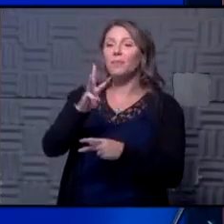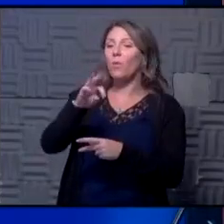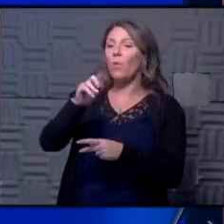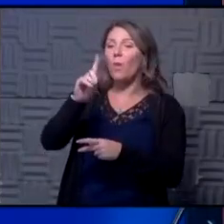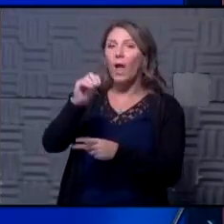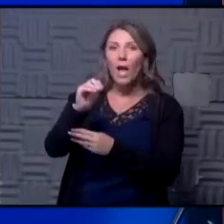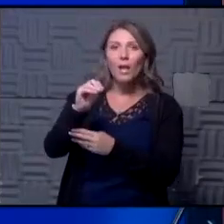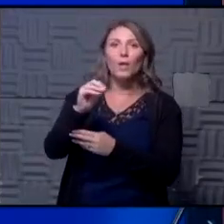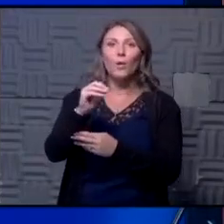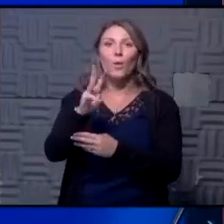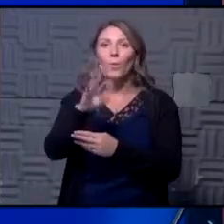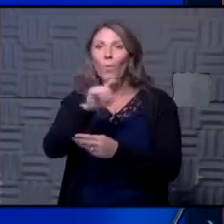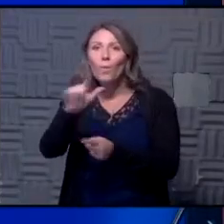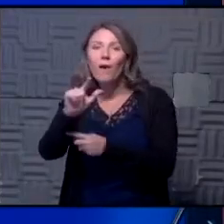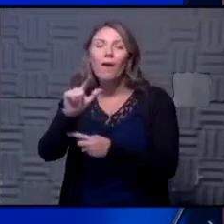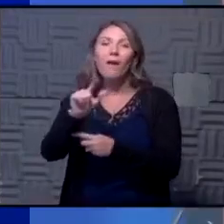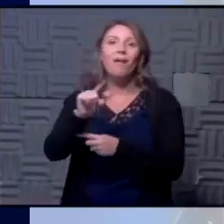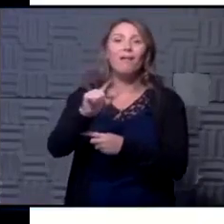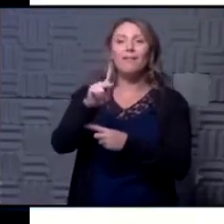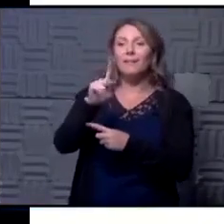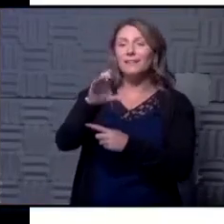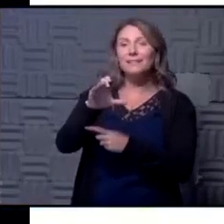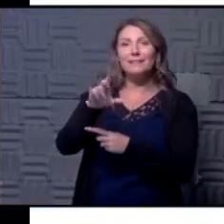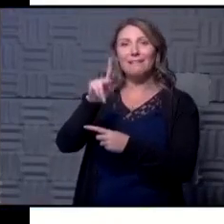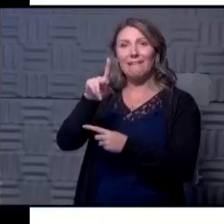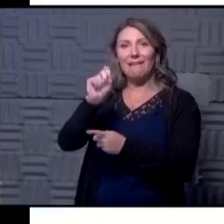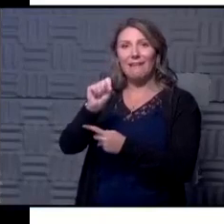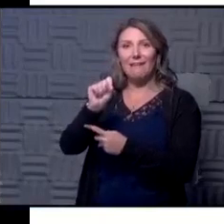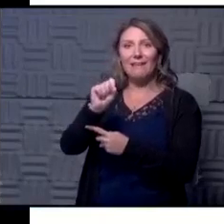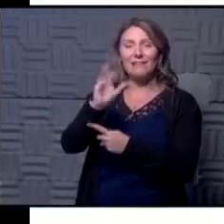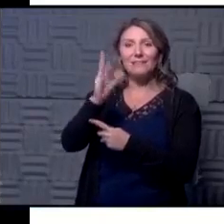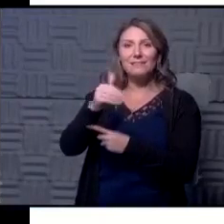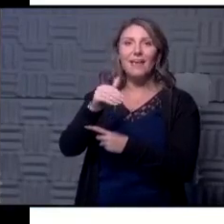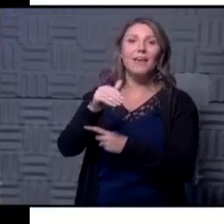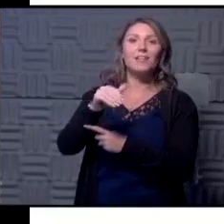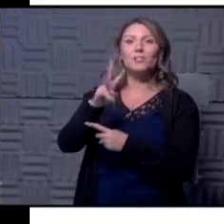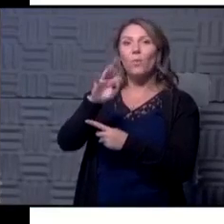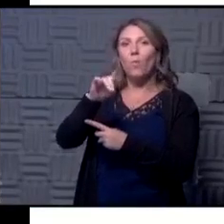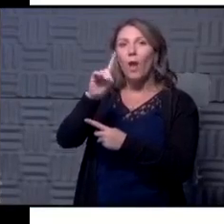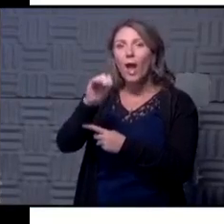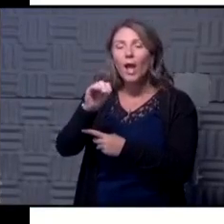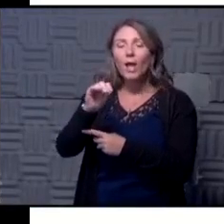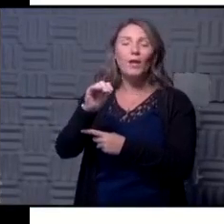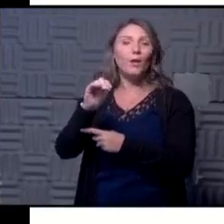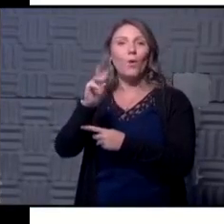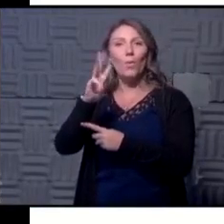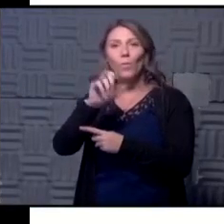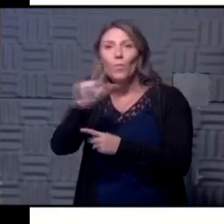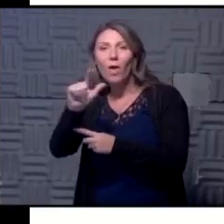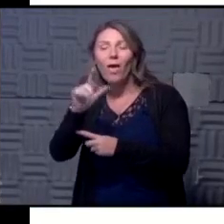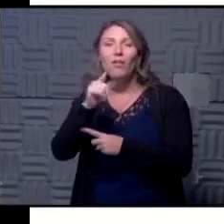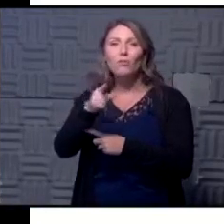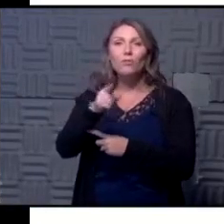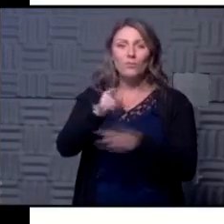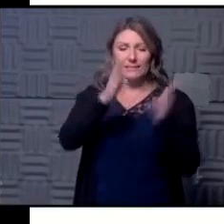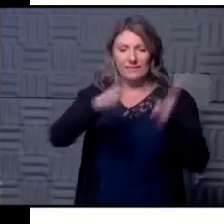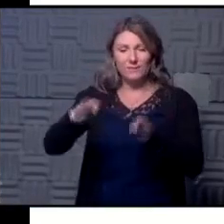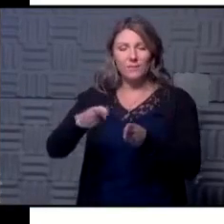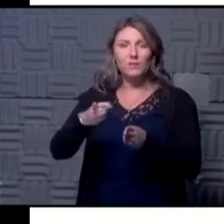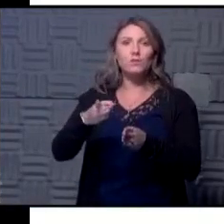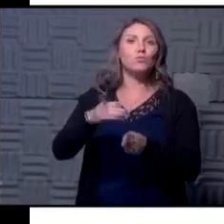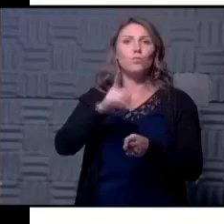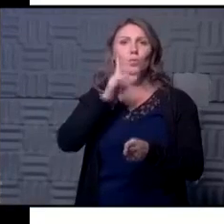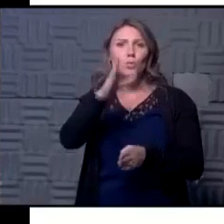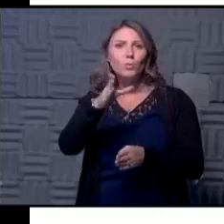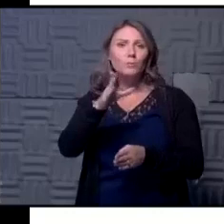to do is go to visit kansascityks.com slash keep Wyco well take the pledge that you as an individual or you as a